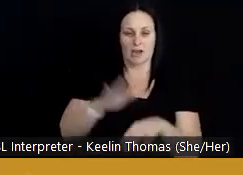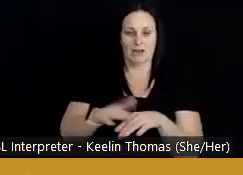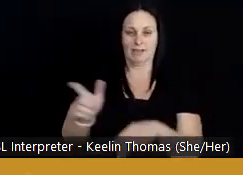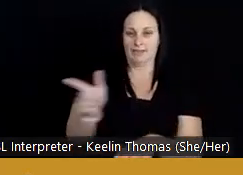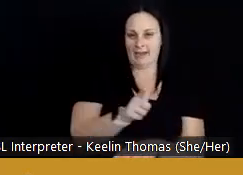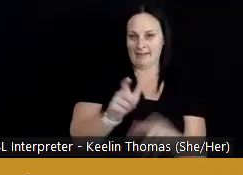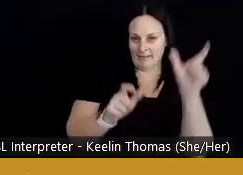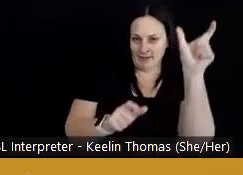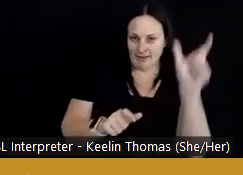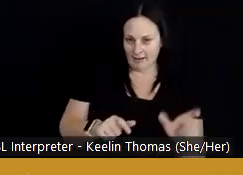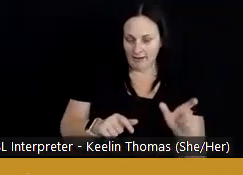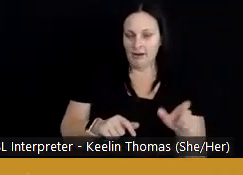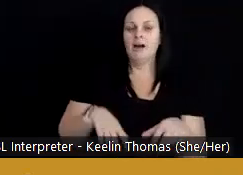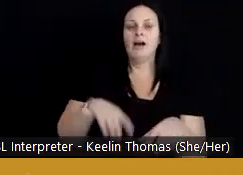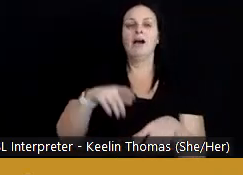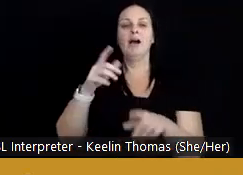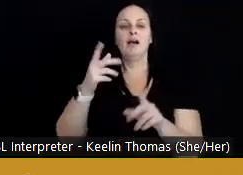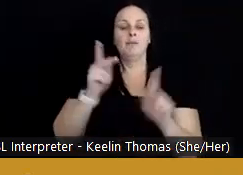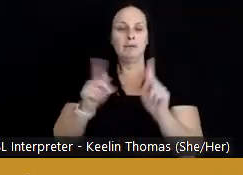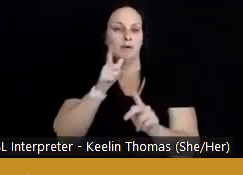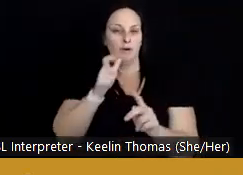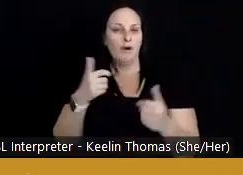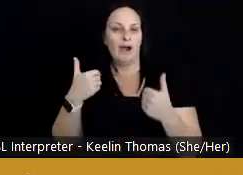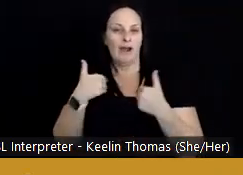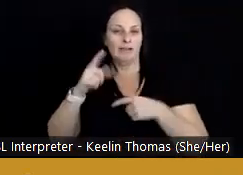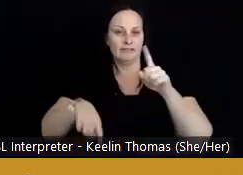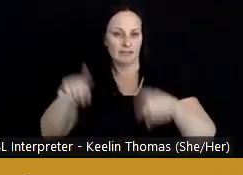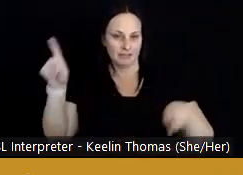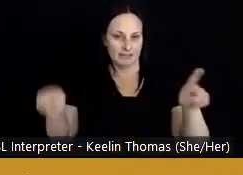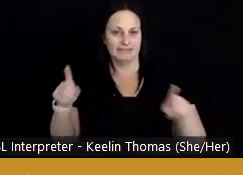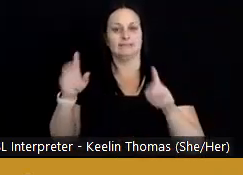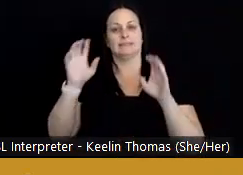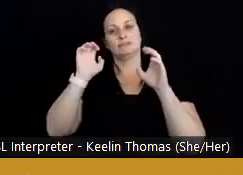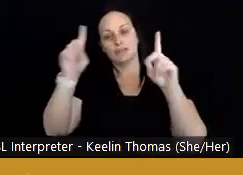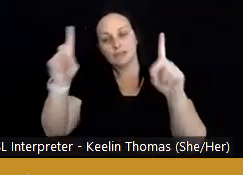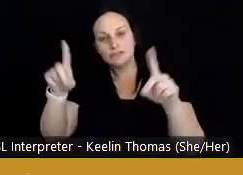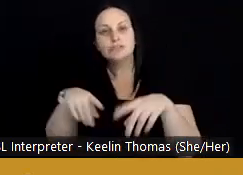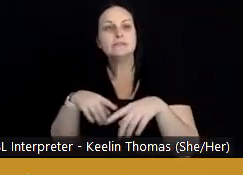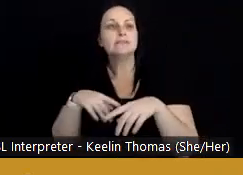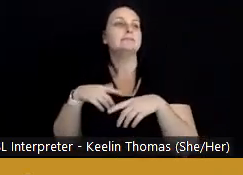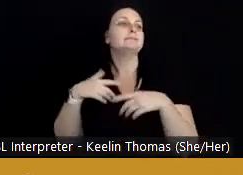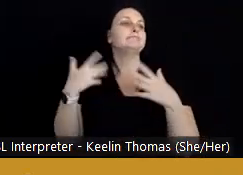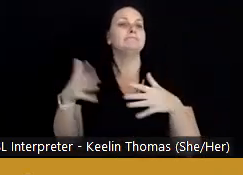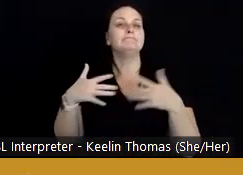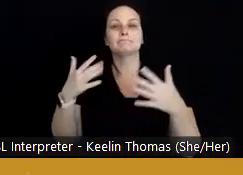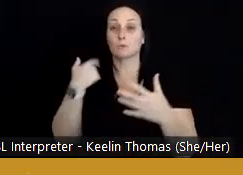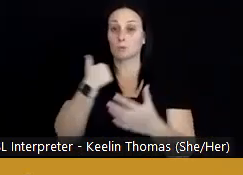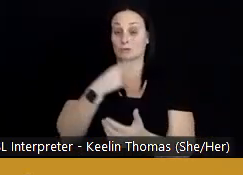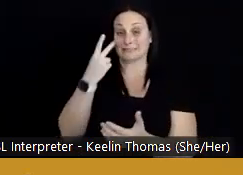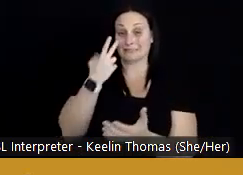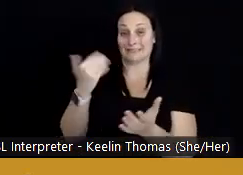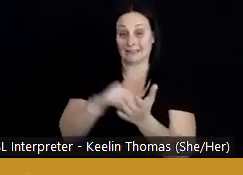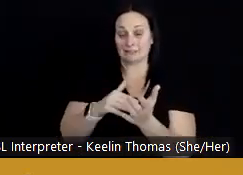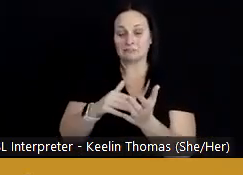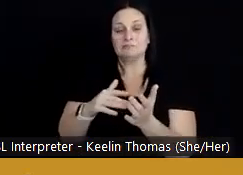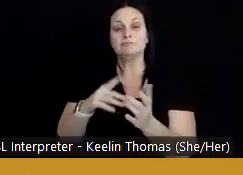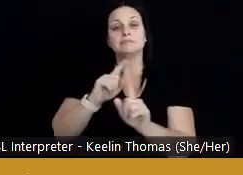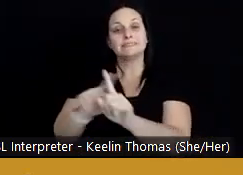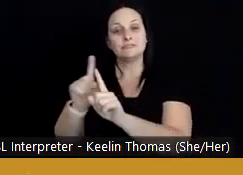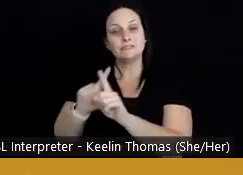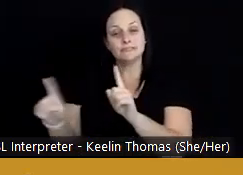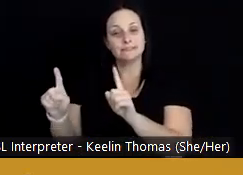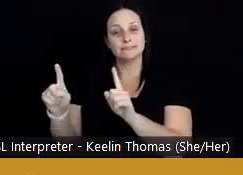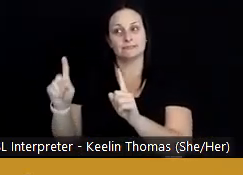side of my screen, by people who have various amounts of education, and we see again that there are differences over